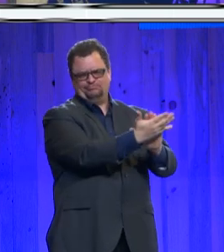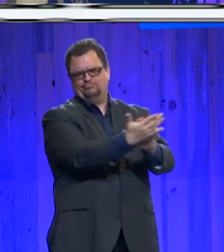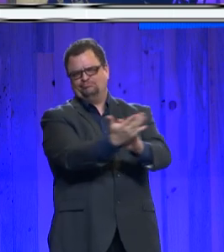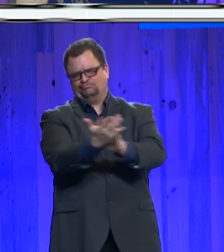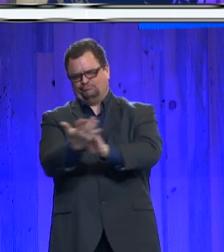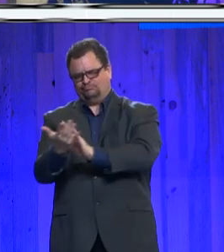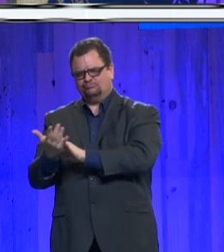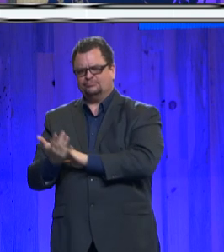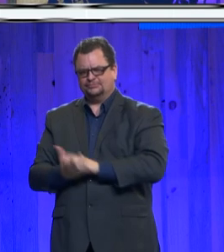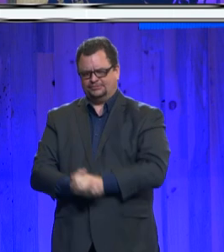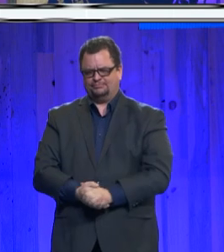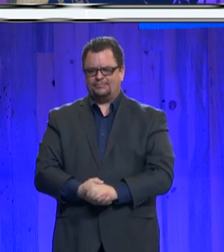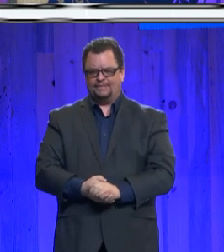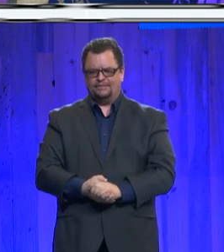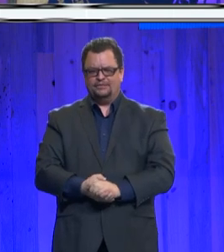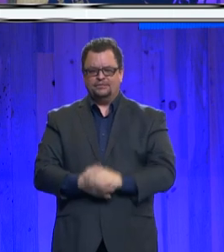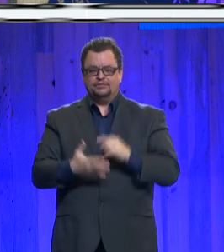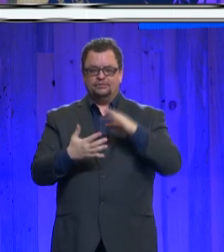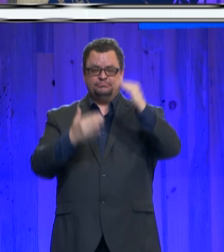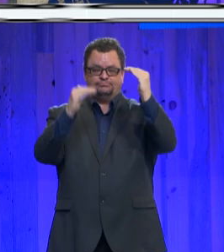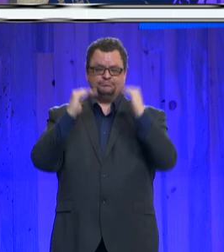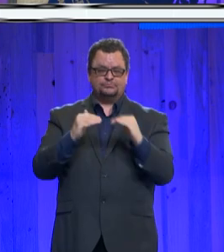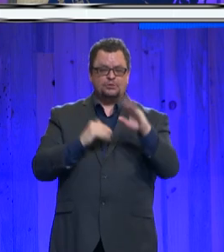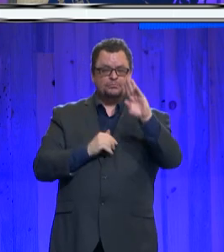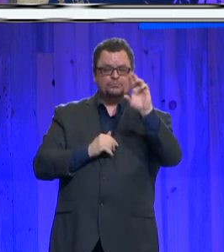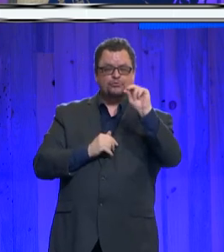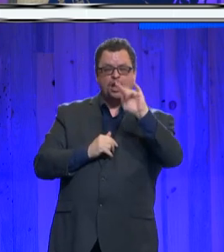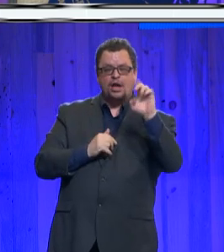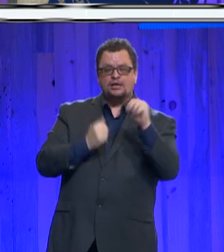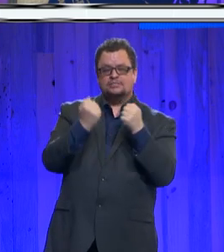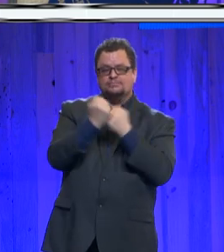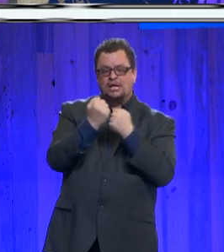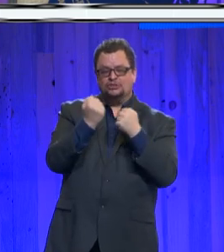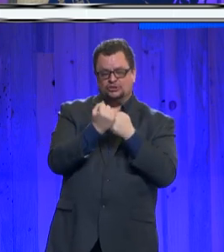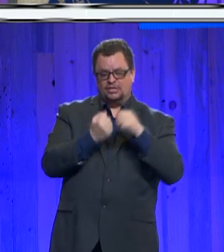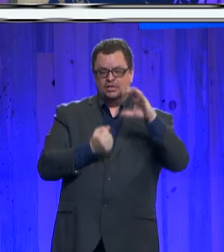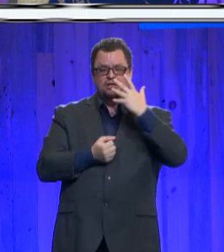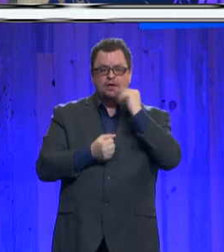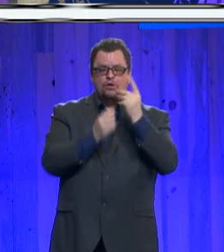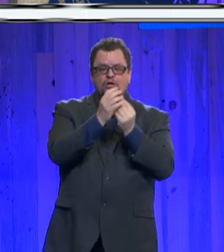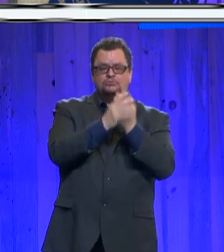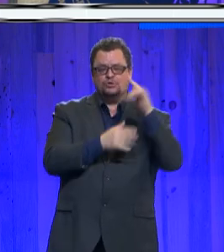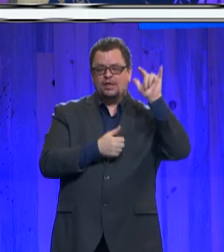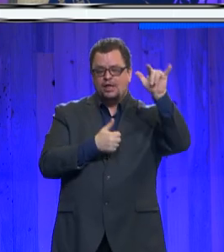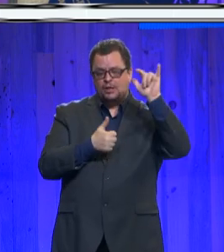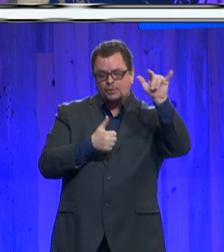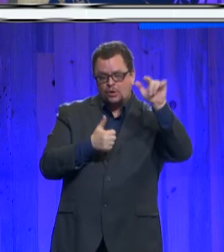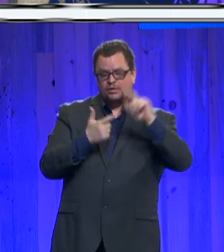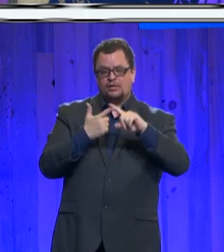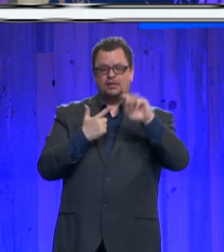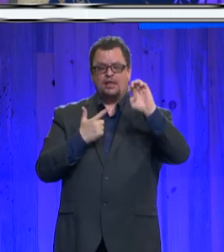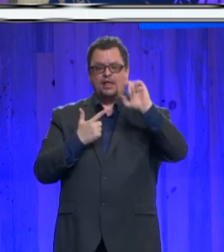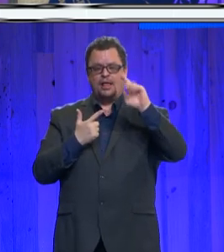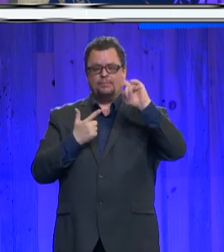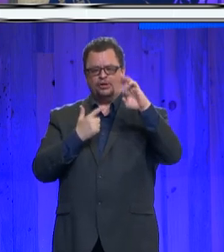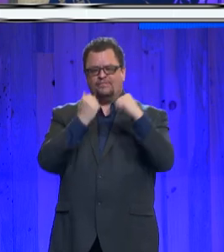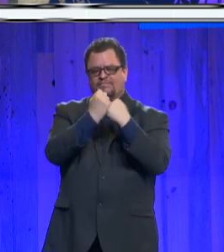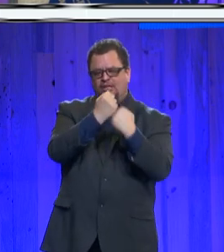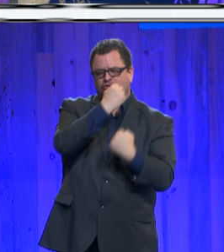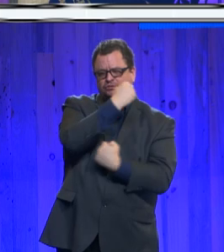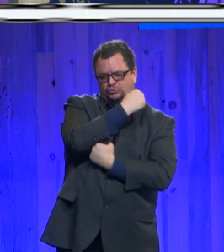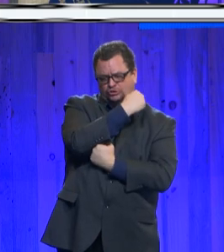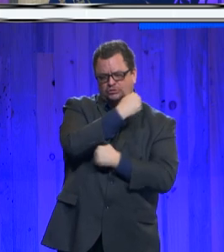And to our bronze sponsors, the Colorado Springs Airport, El Pomar Foundation, the Gold Hill Mesa,